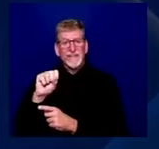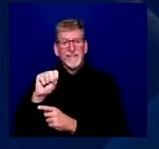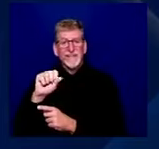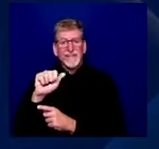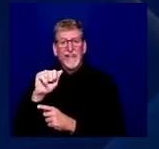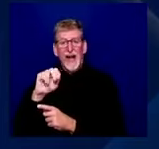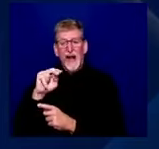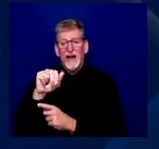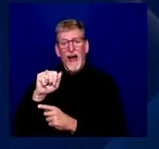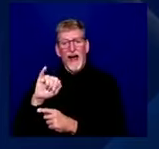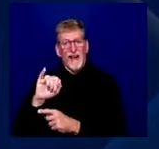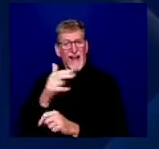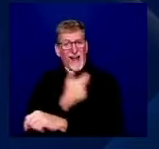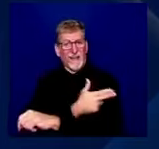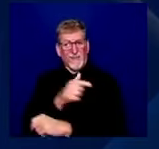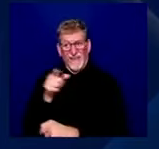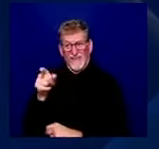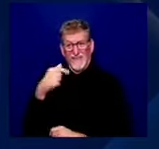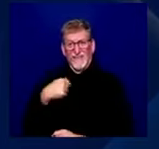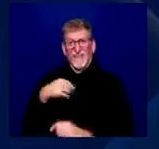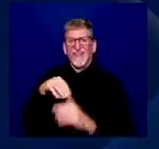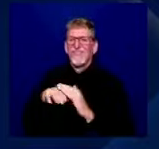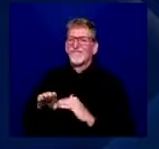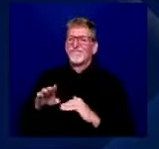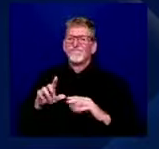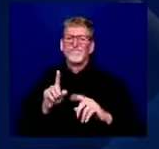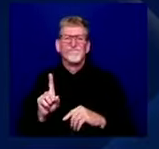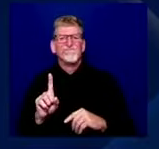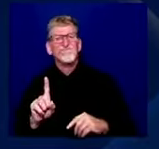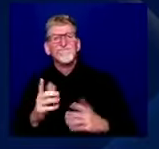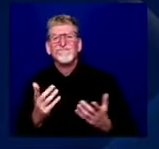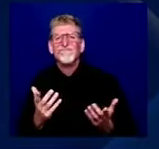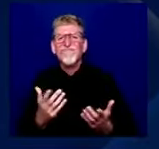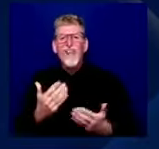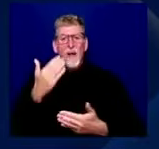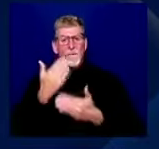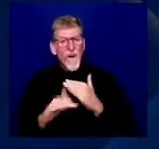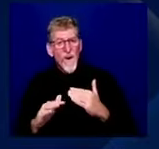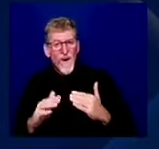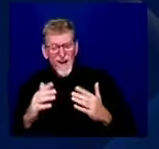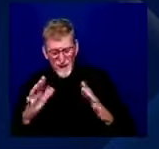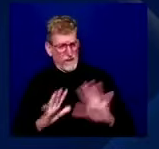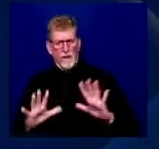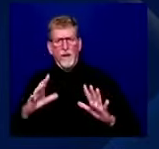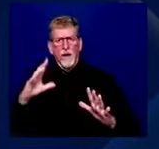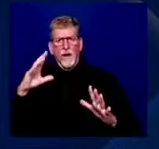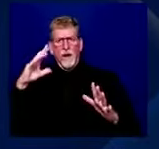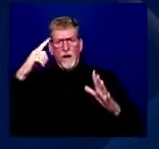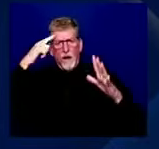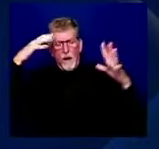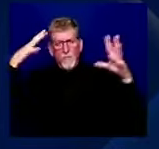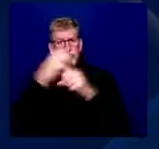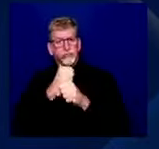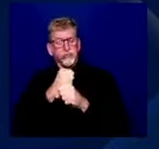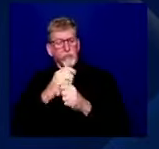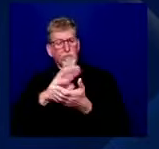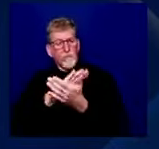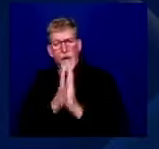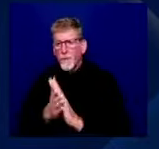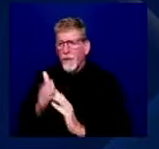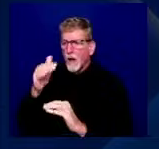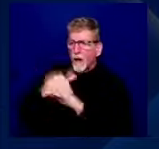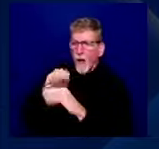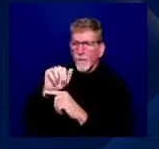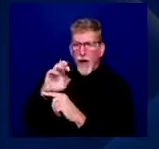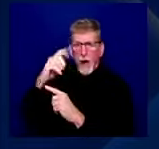And I know Alexis, you can relate, right? That anticipation of being a father, right? Especially for the first time, right? It's this amazing, this overwhelming